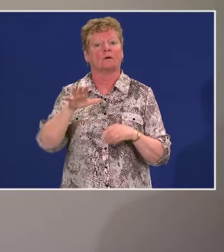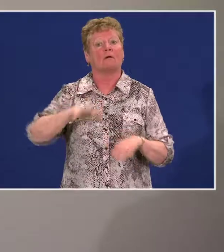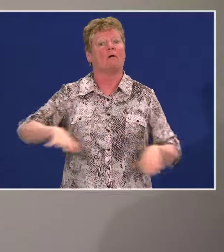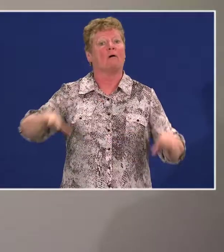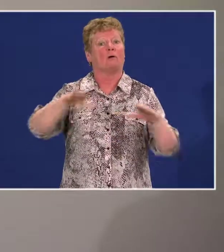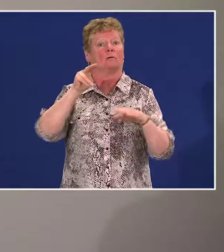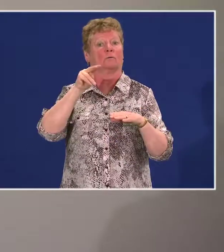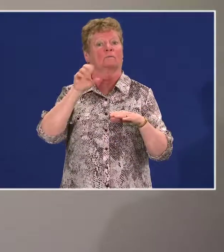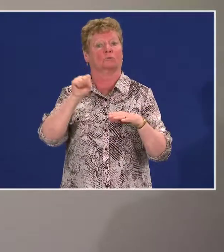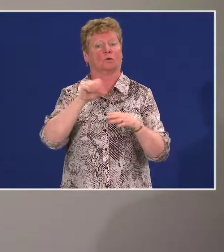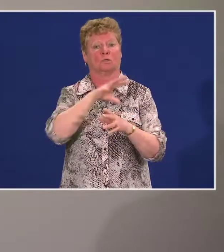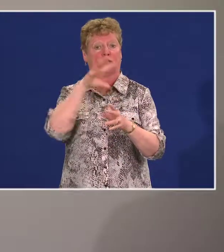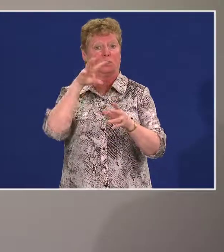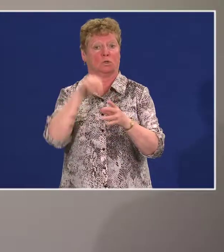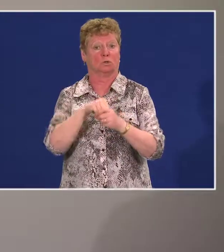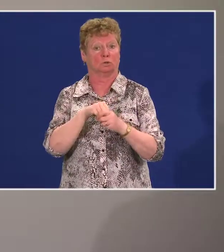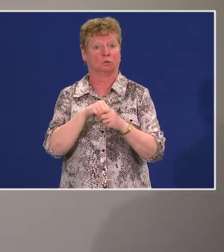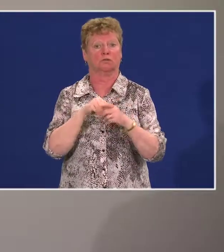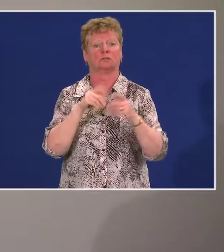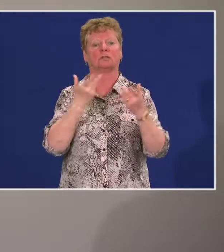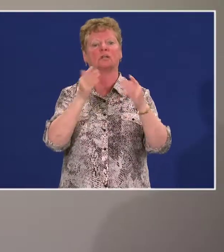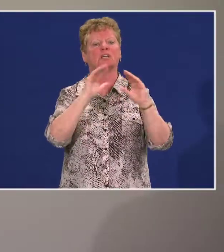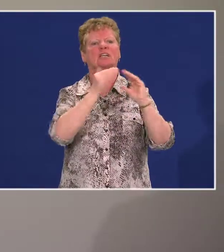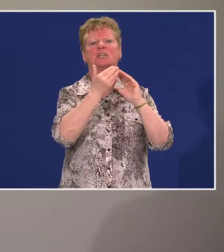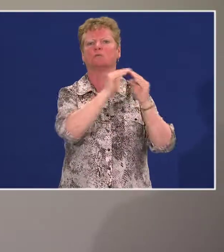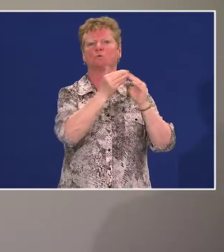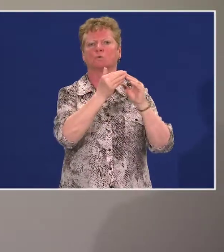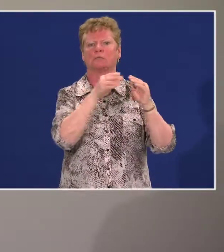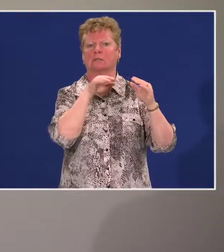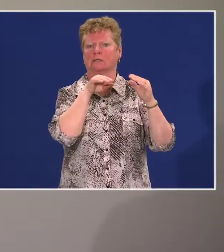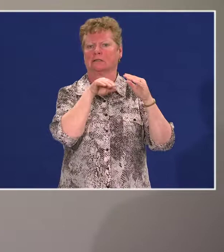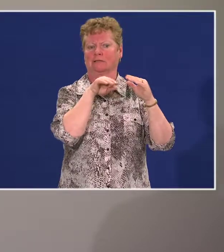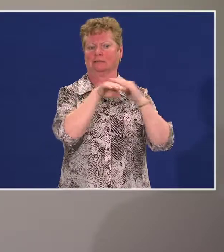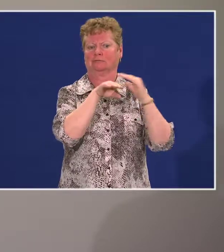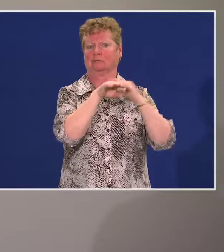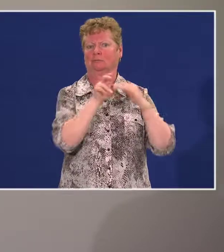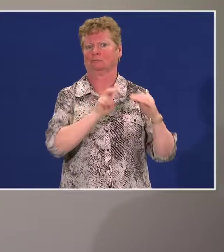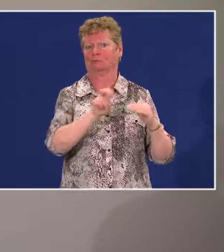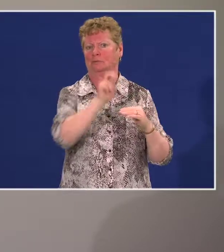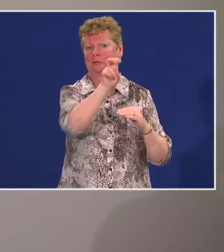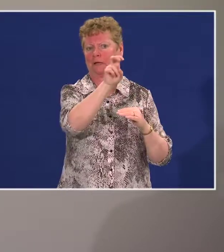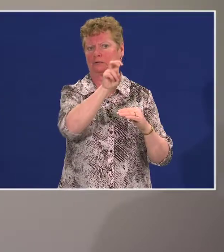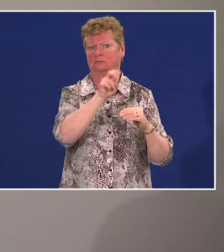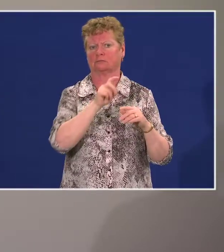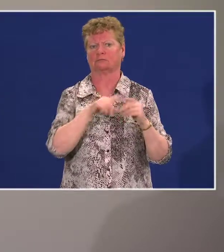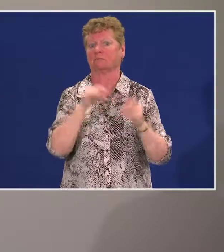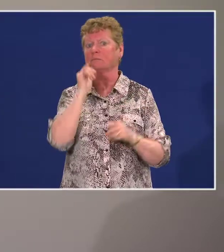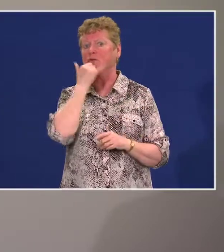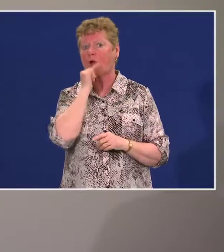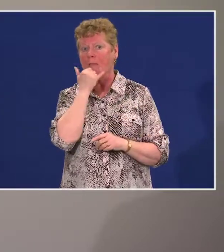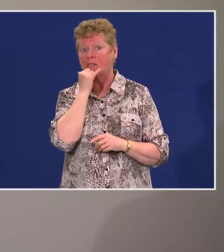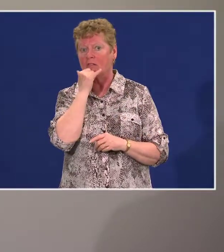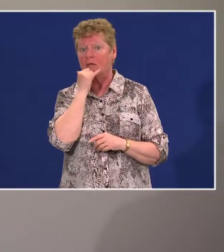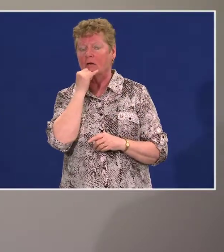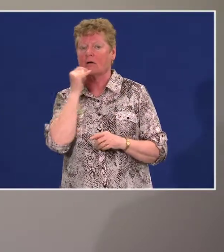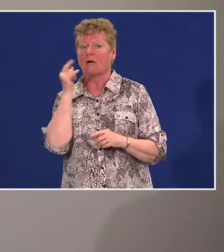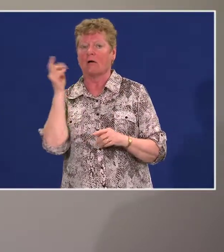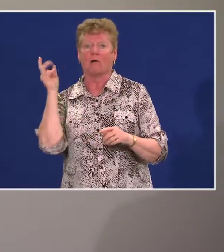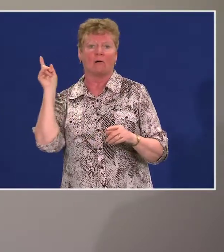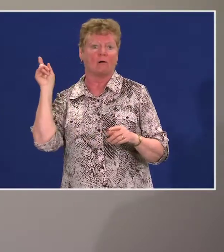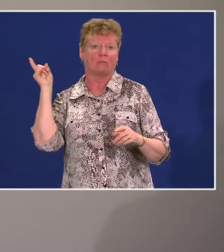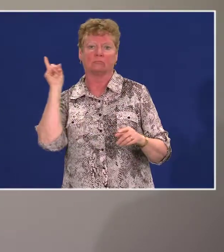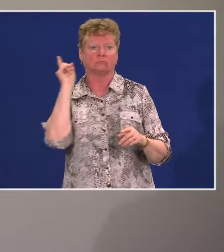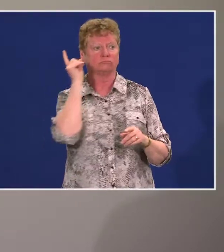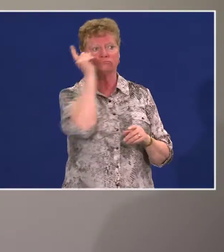Scotia, this includes community-based accessible transportation from Yarmouth through to the